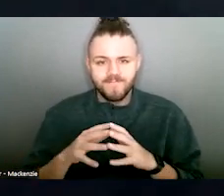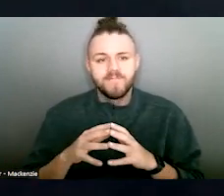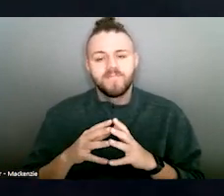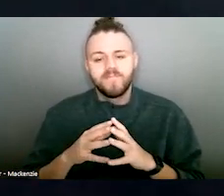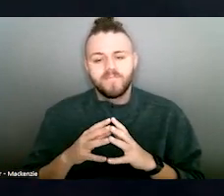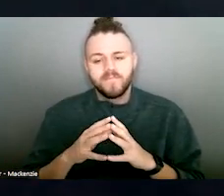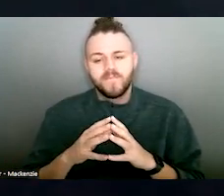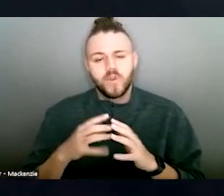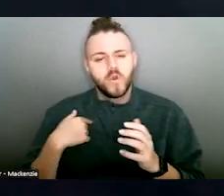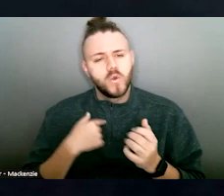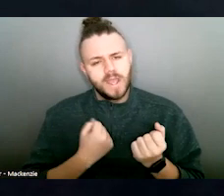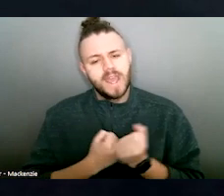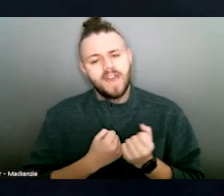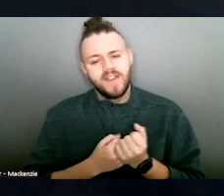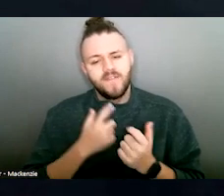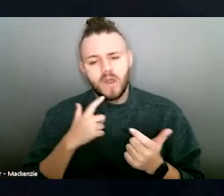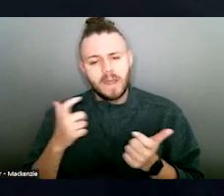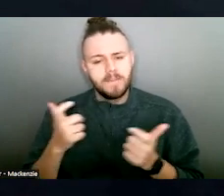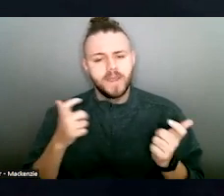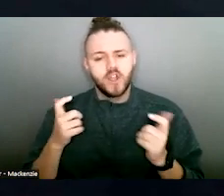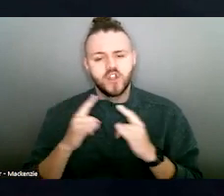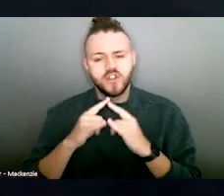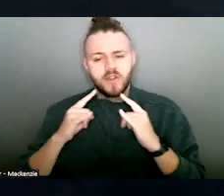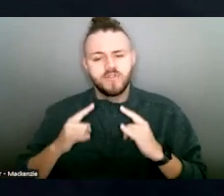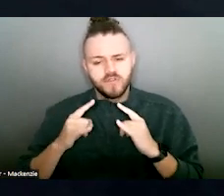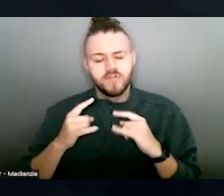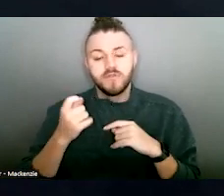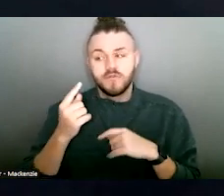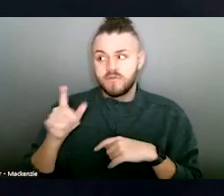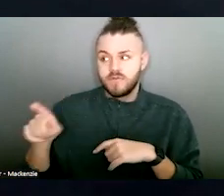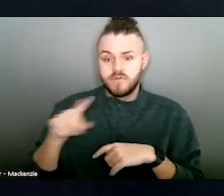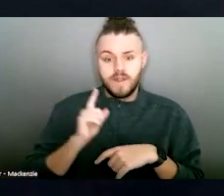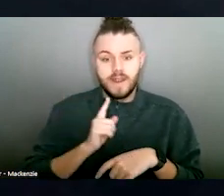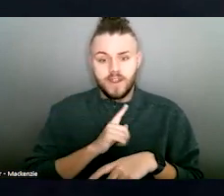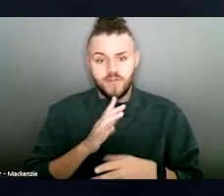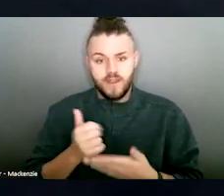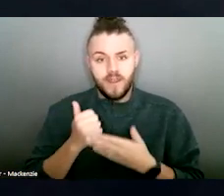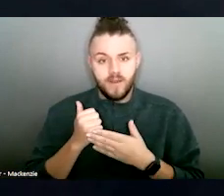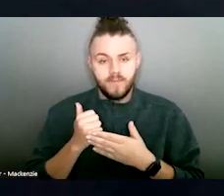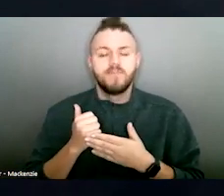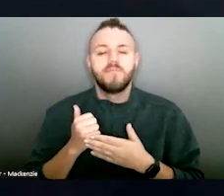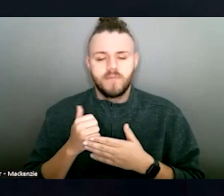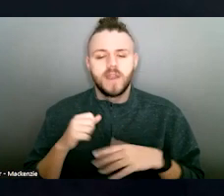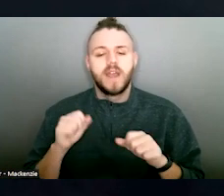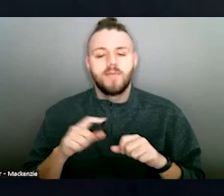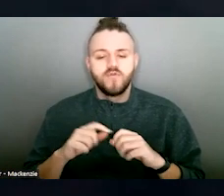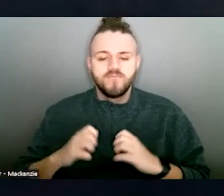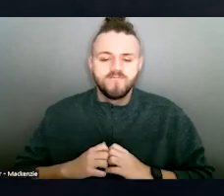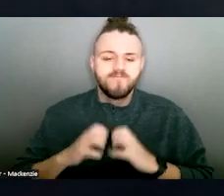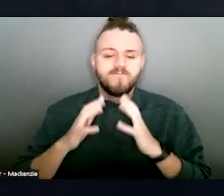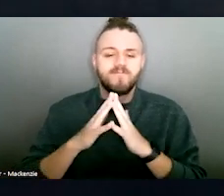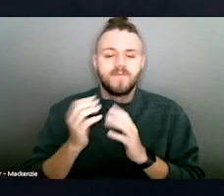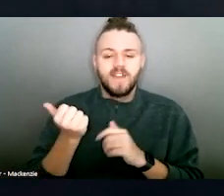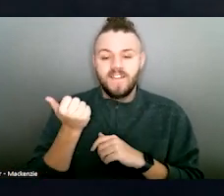for a larger shelter, and with those legislators' help, we were able to build a 15,